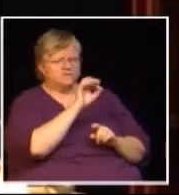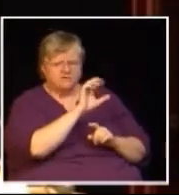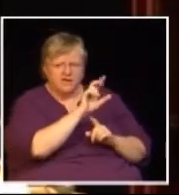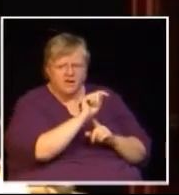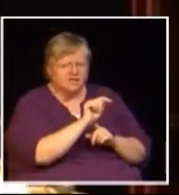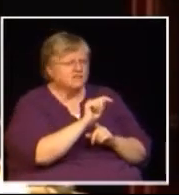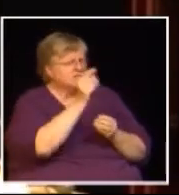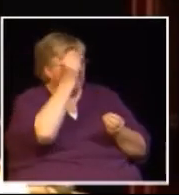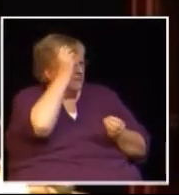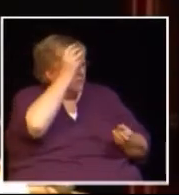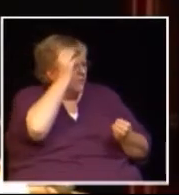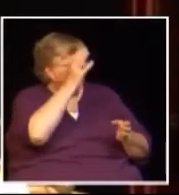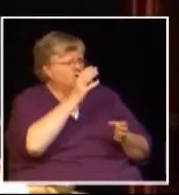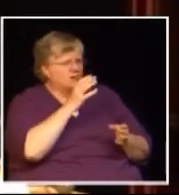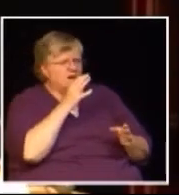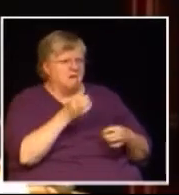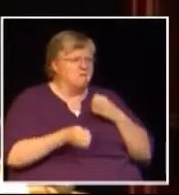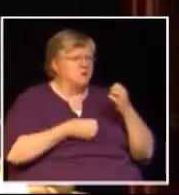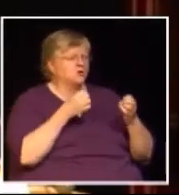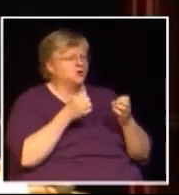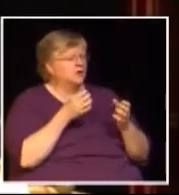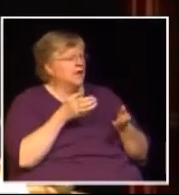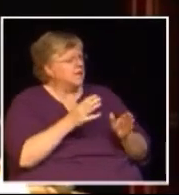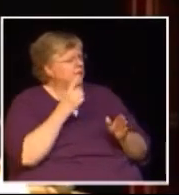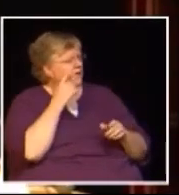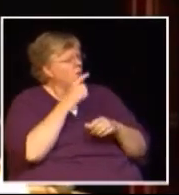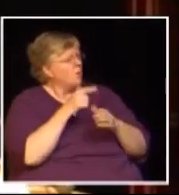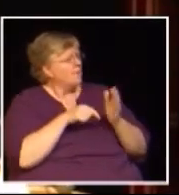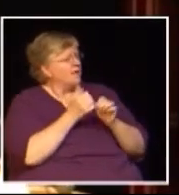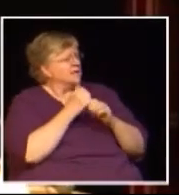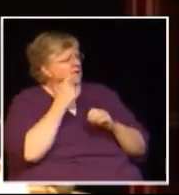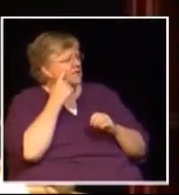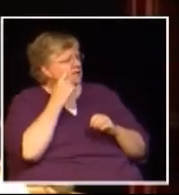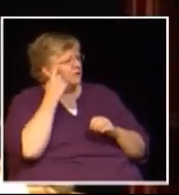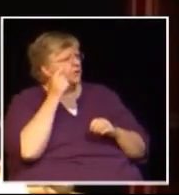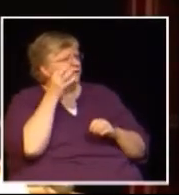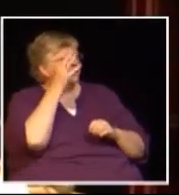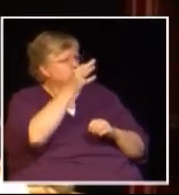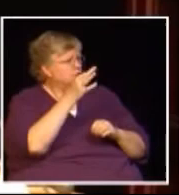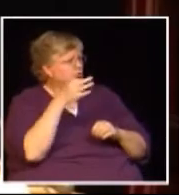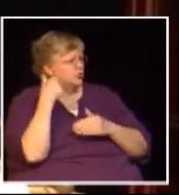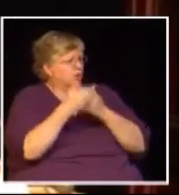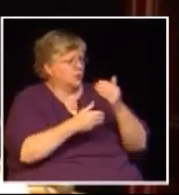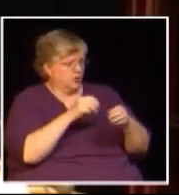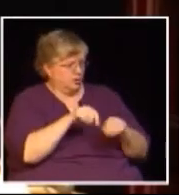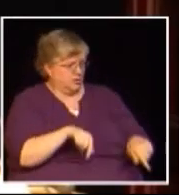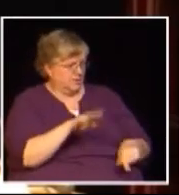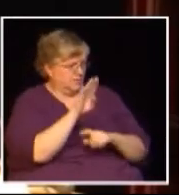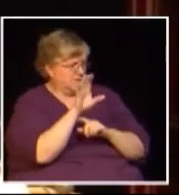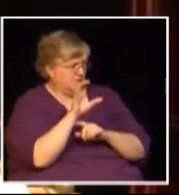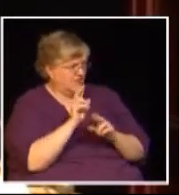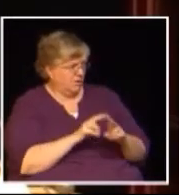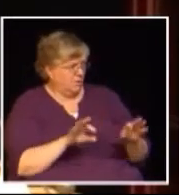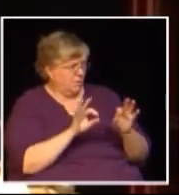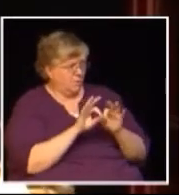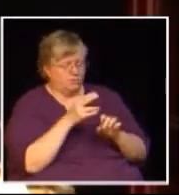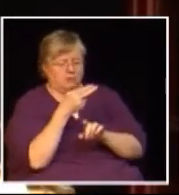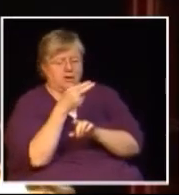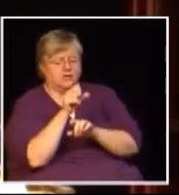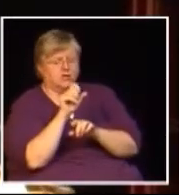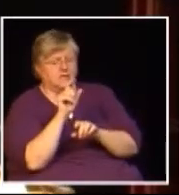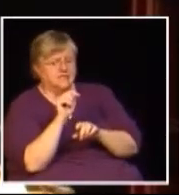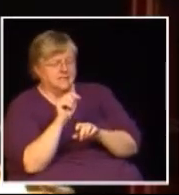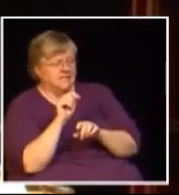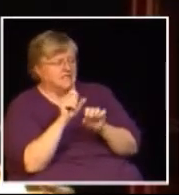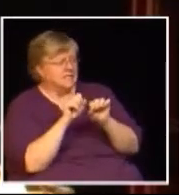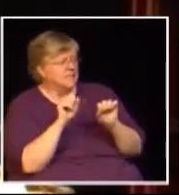and look pragmatically on what makes sense for the future generations in this province I think it's really important the